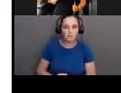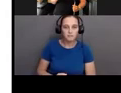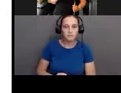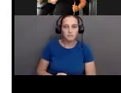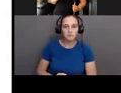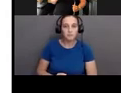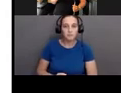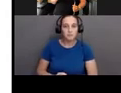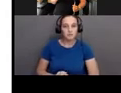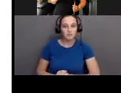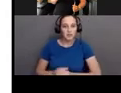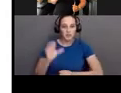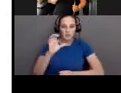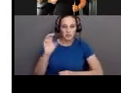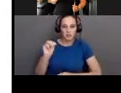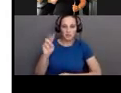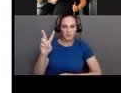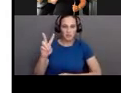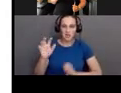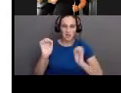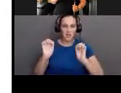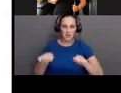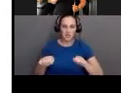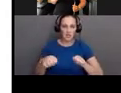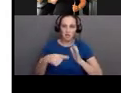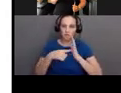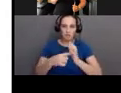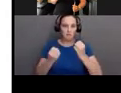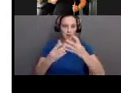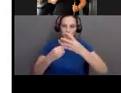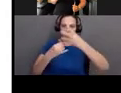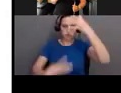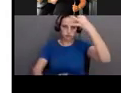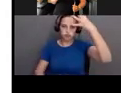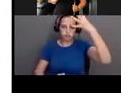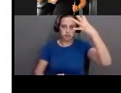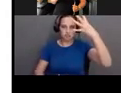issues, like we looked at in that, that slide that shows the spectrum.